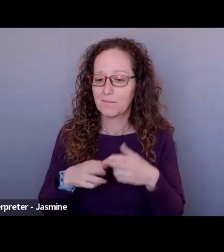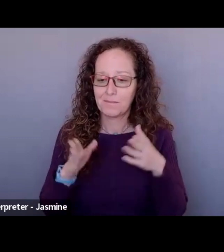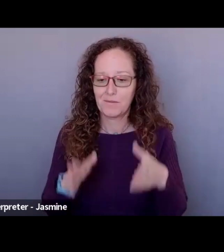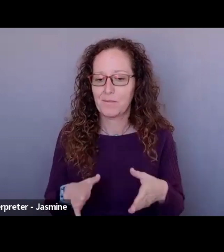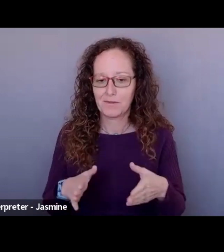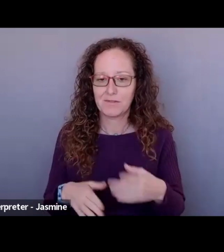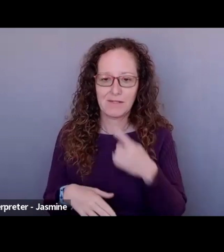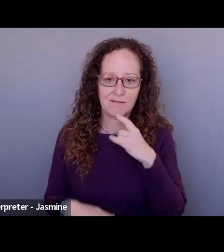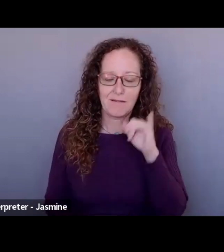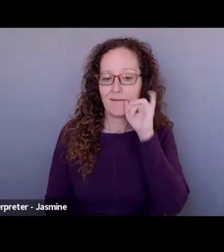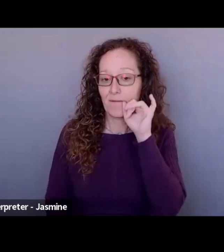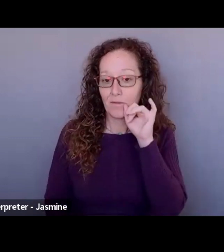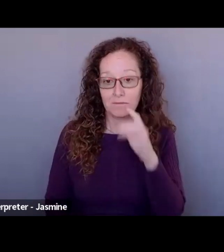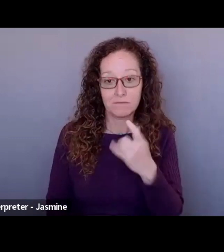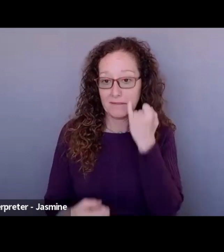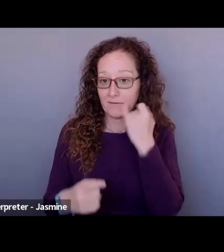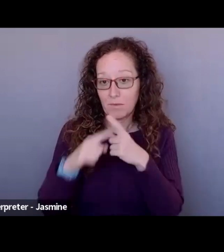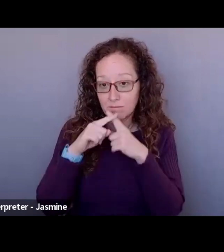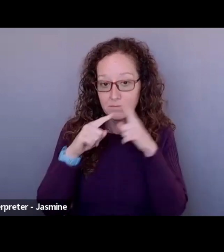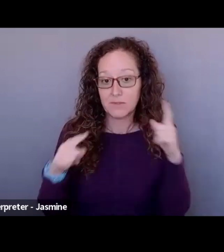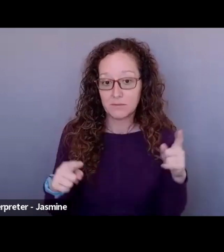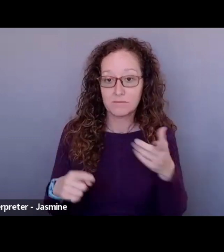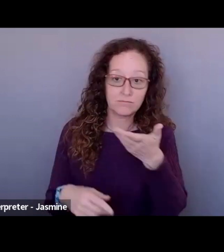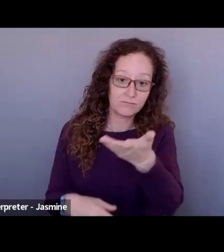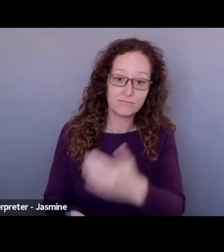iPhone, but you're welcome to come off of mute and ask your question.